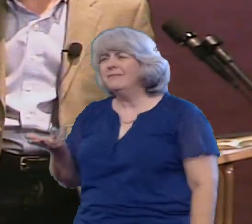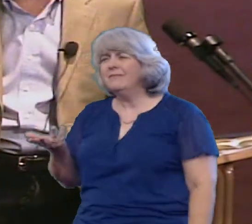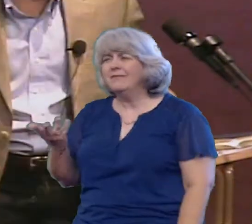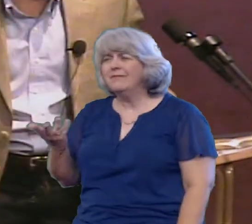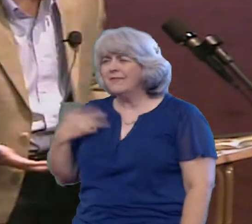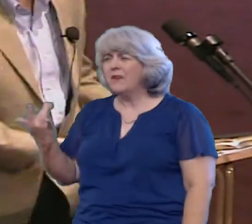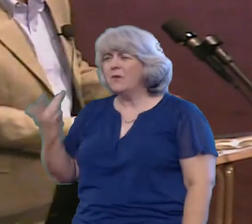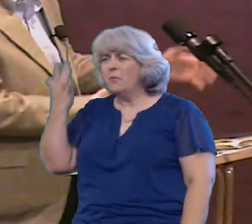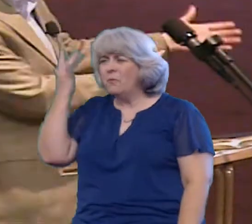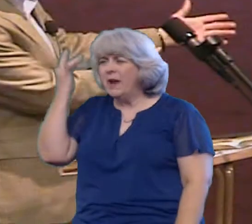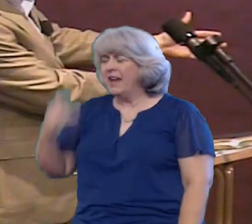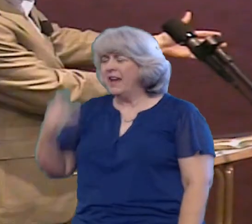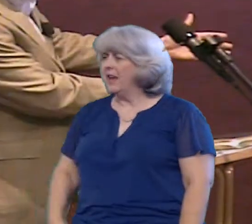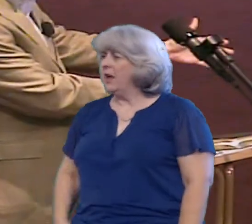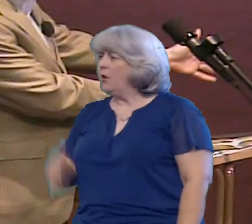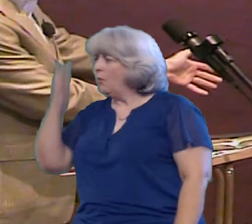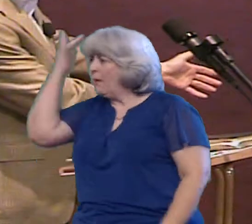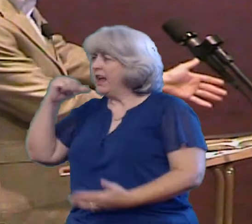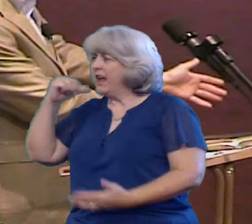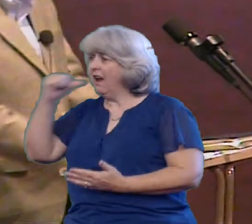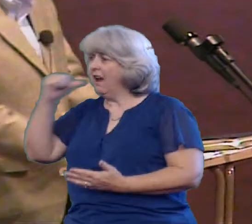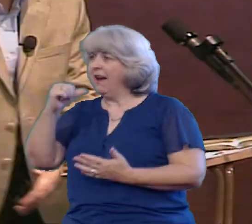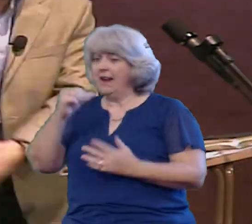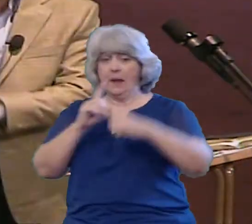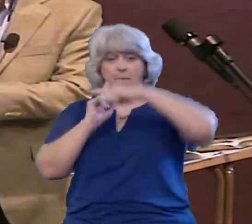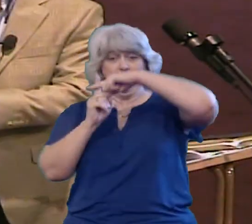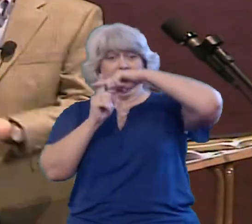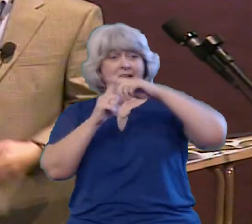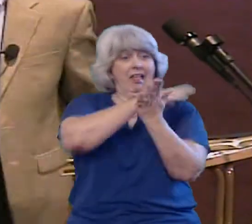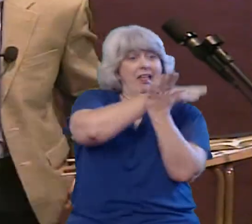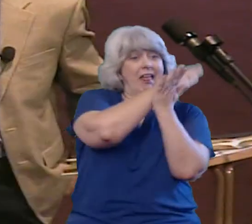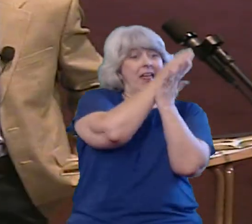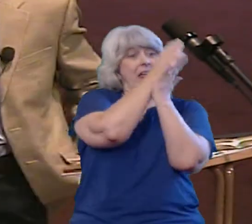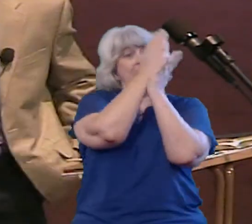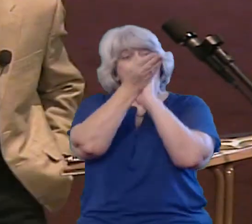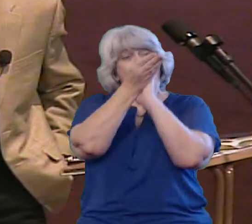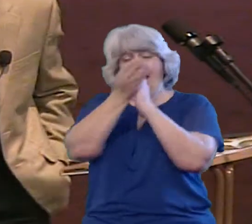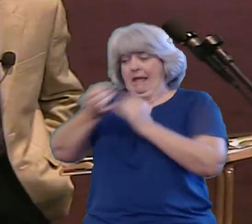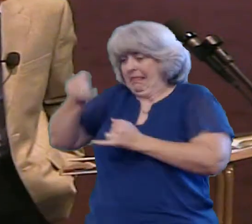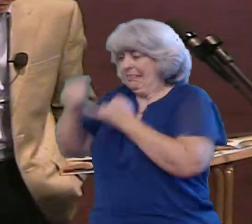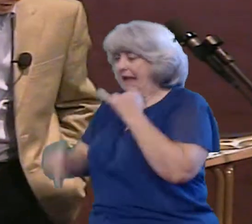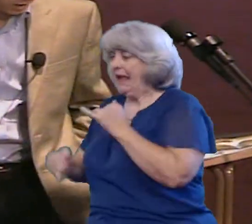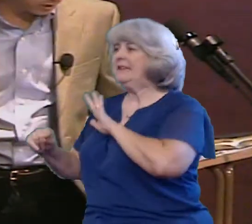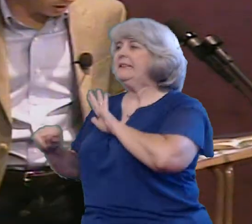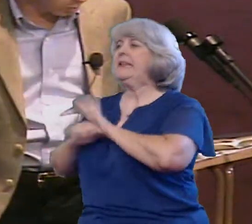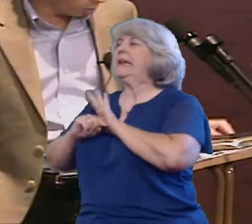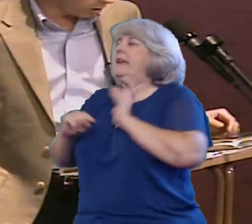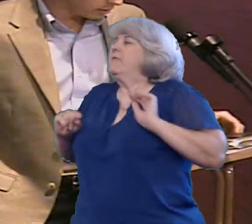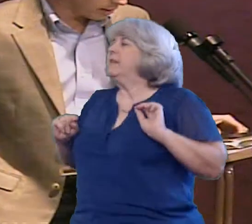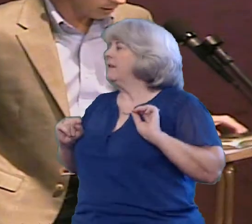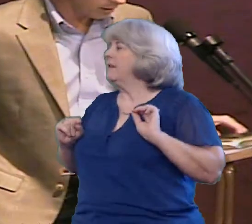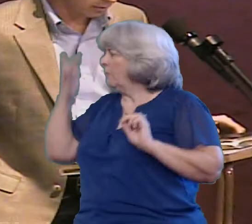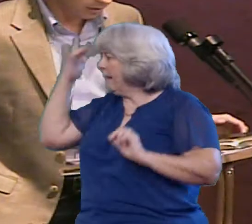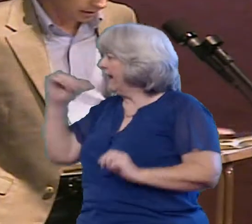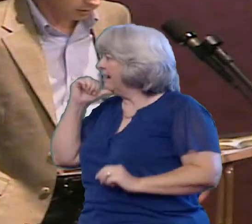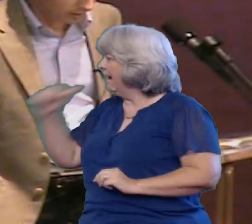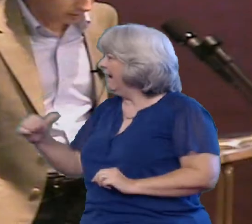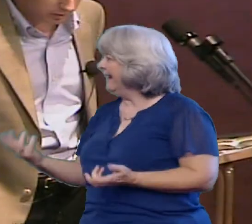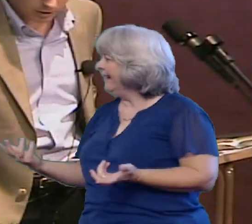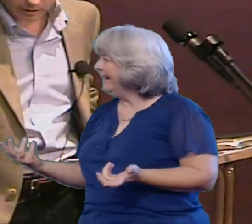Why can't it be 58 minutes of positive stuff and two minutes of negative stuff? You see number one negativity